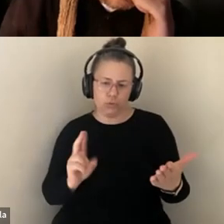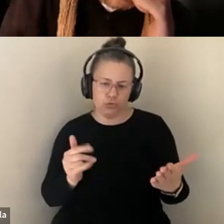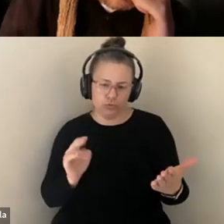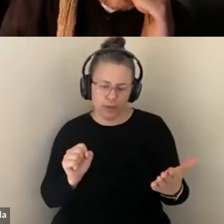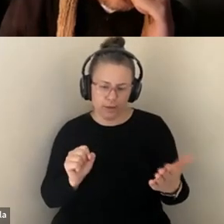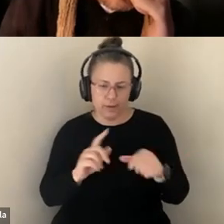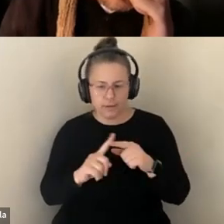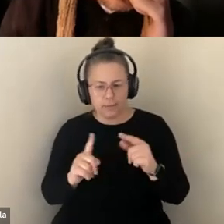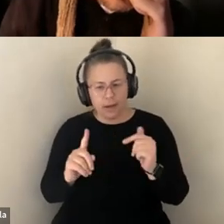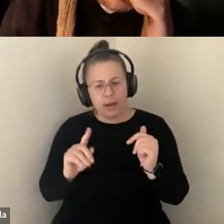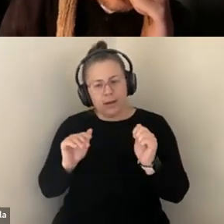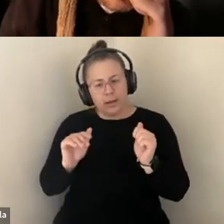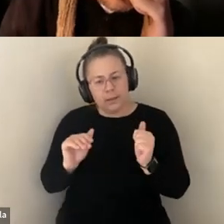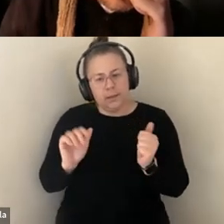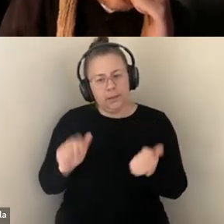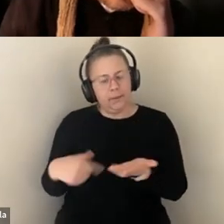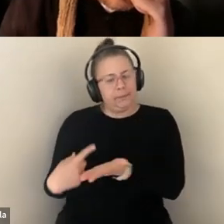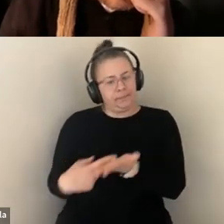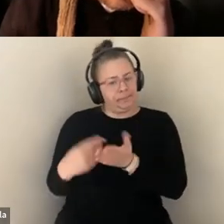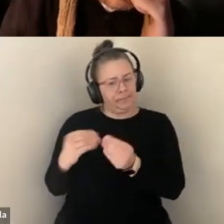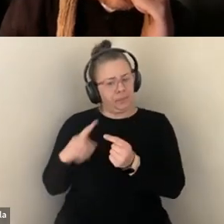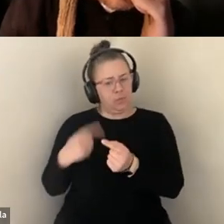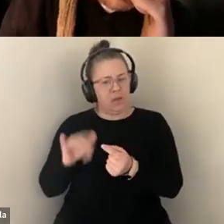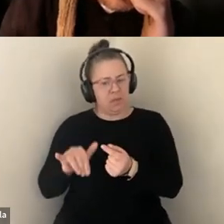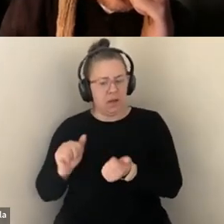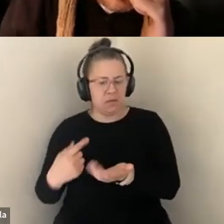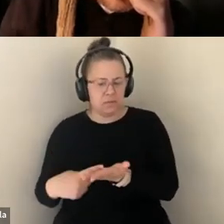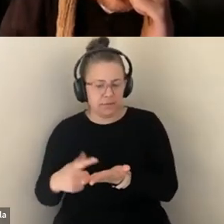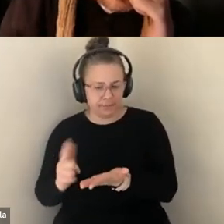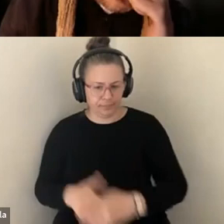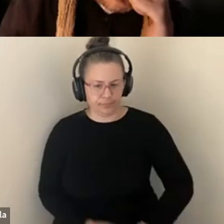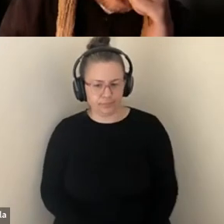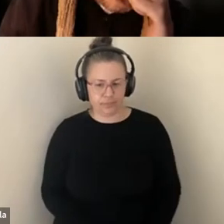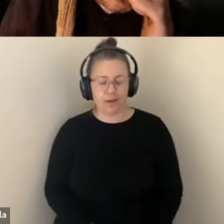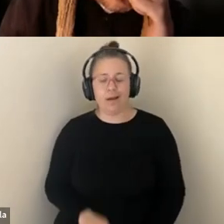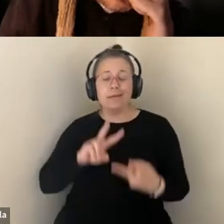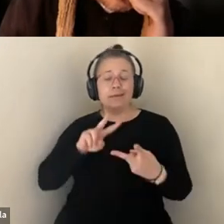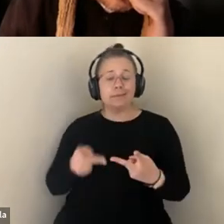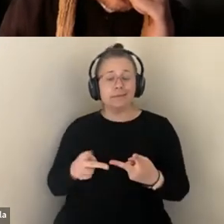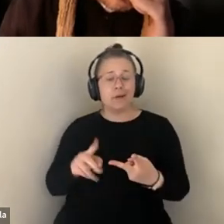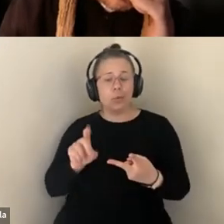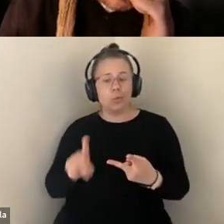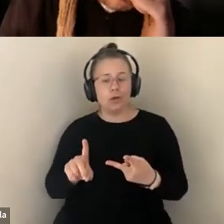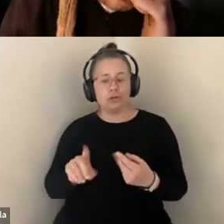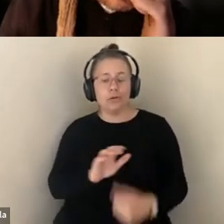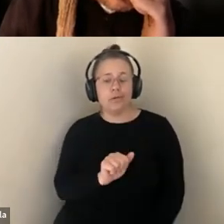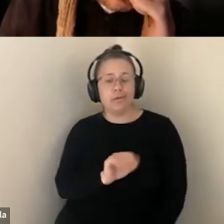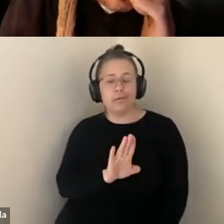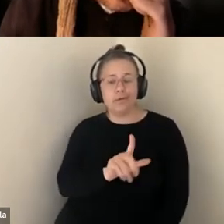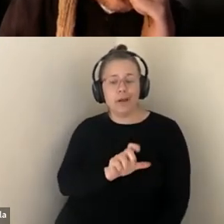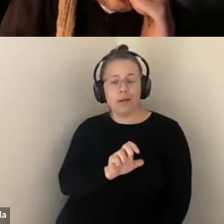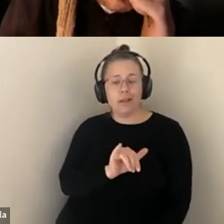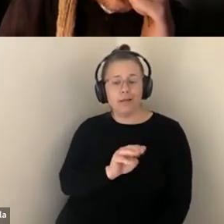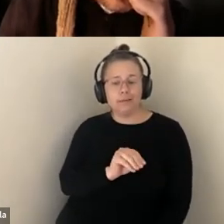KIND OF NUT TO CRACK, SO TO SPEAK, AND THE QUESTION IS ABOUT THE RELATIONSHIP BETWEEN ABLEISM AND RACISM,